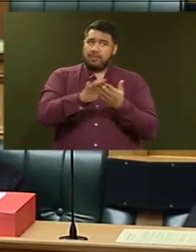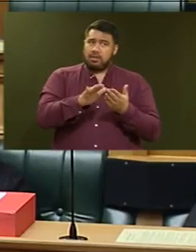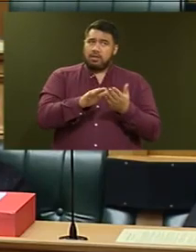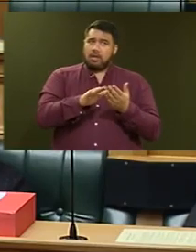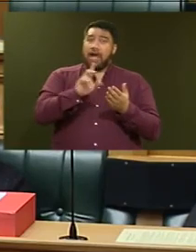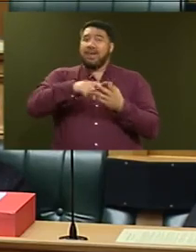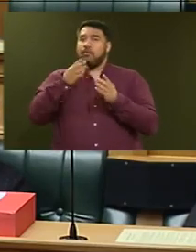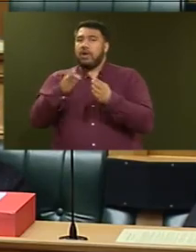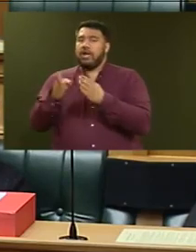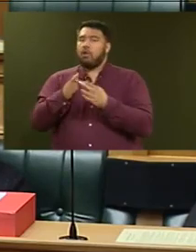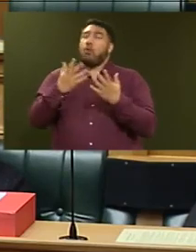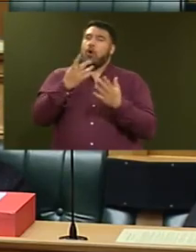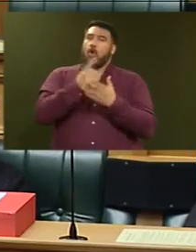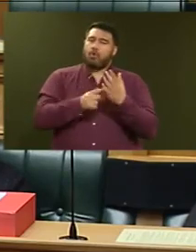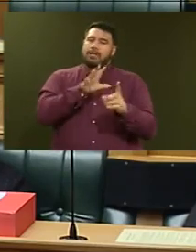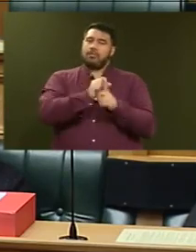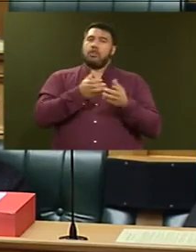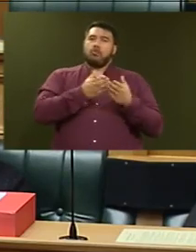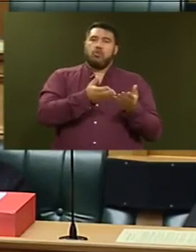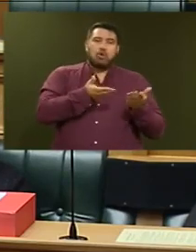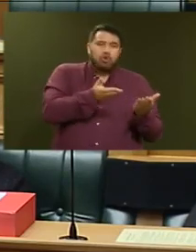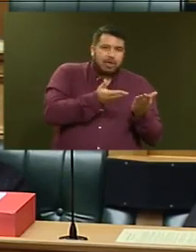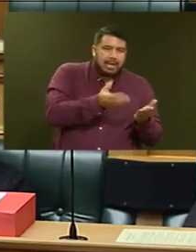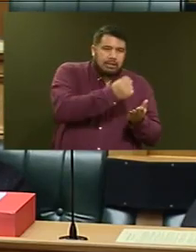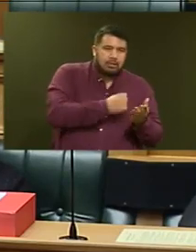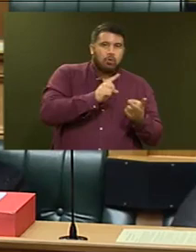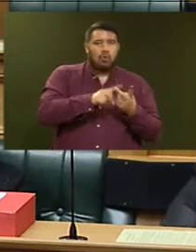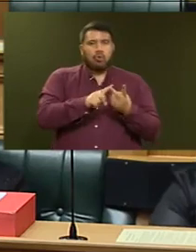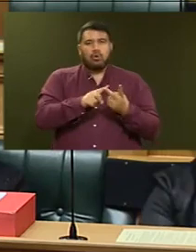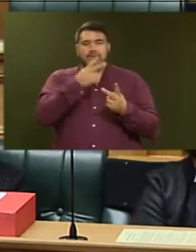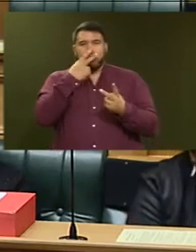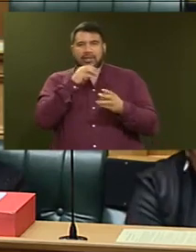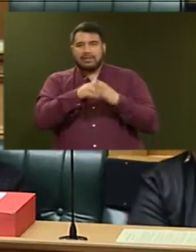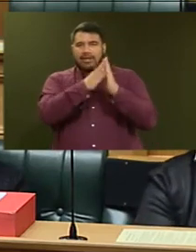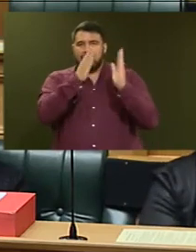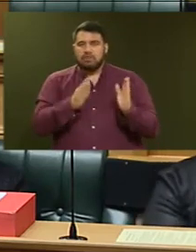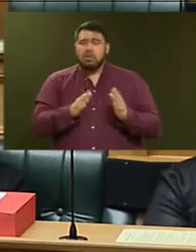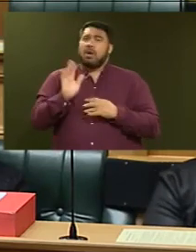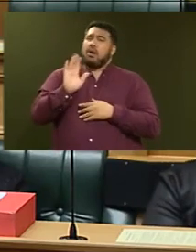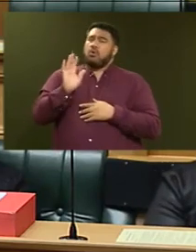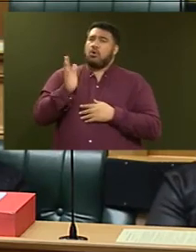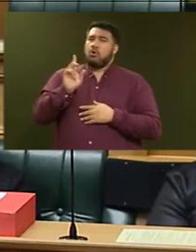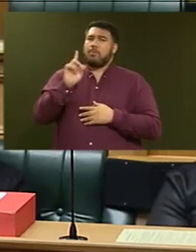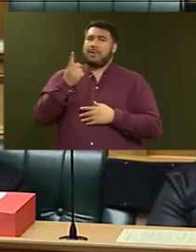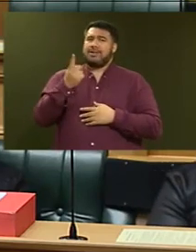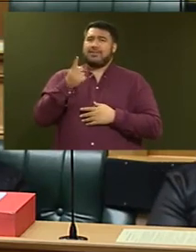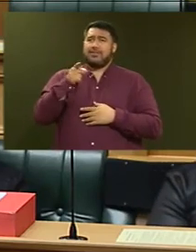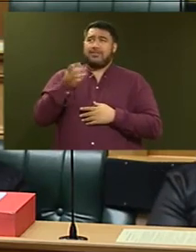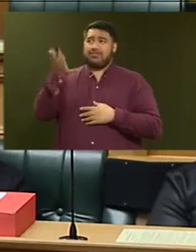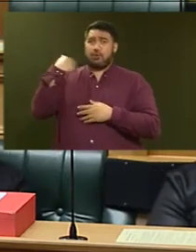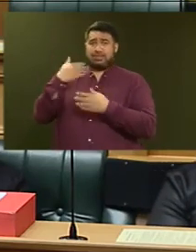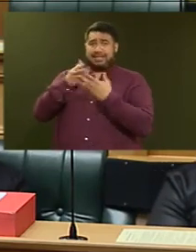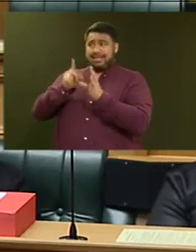No, but there was no consistent baseline testing done by Housing New Zealand over those years.